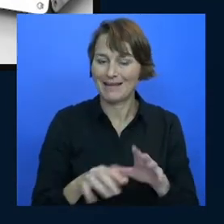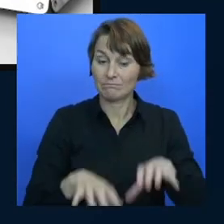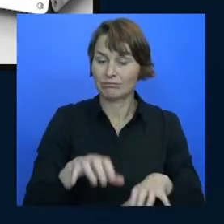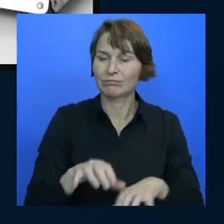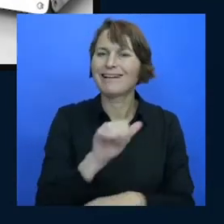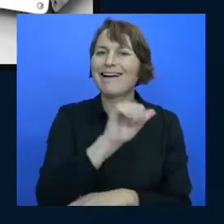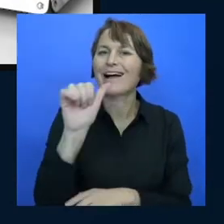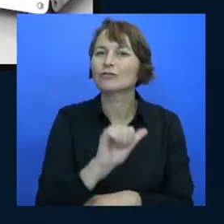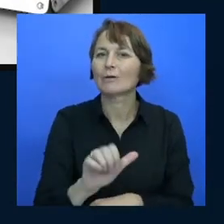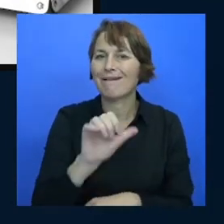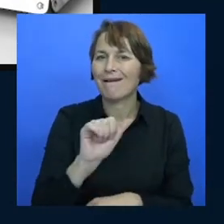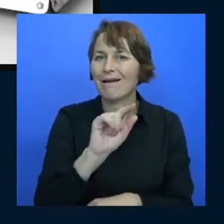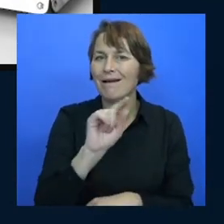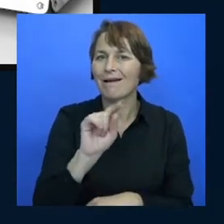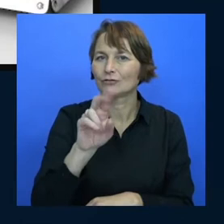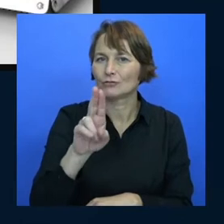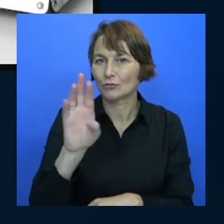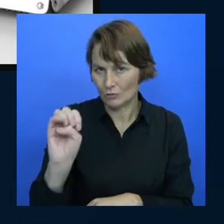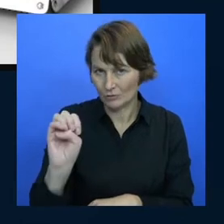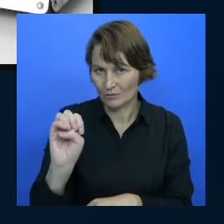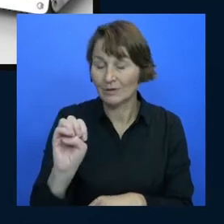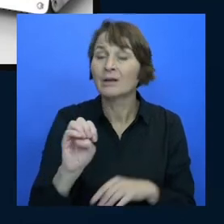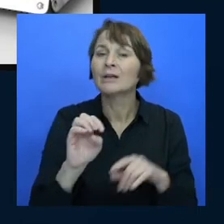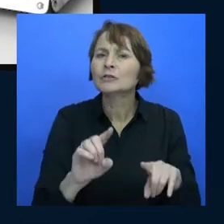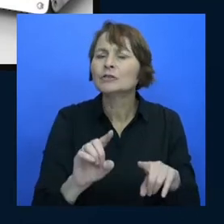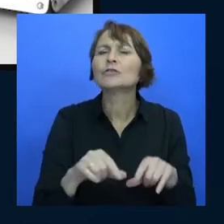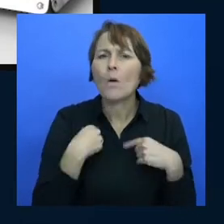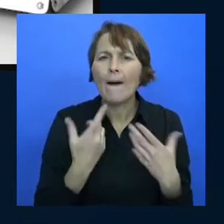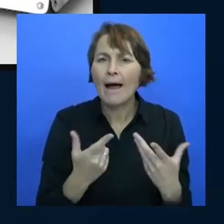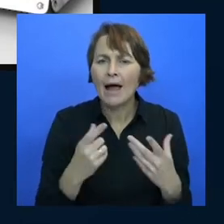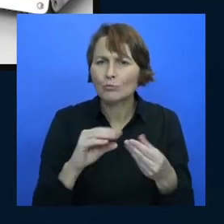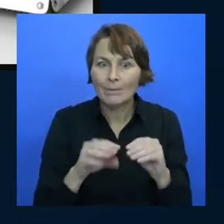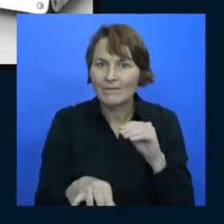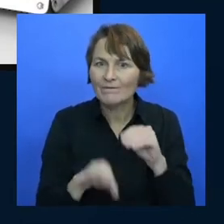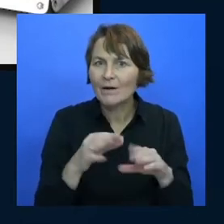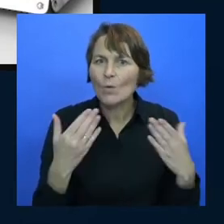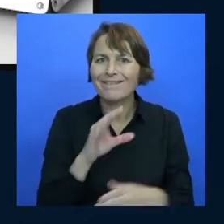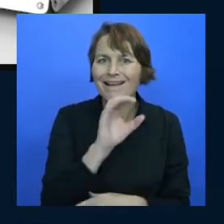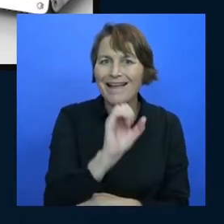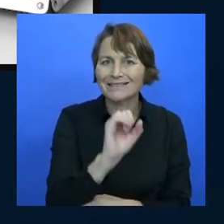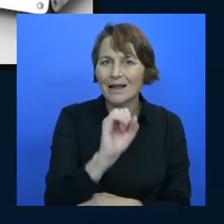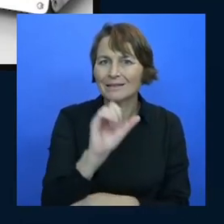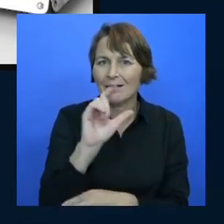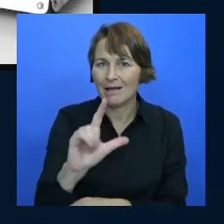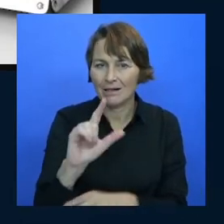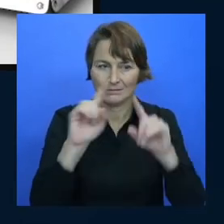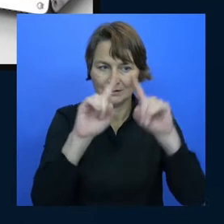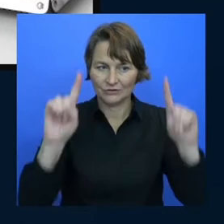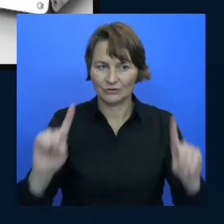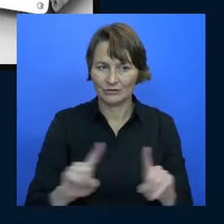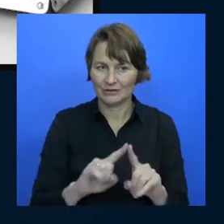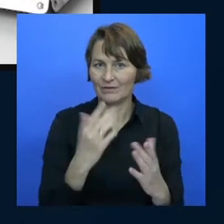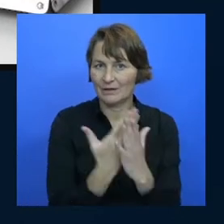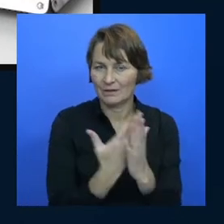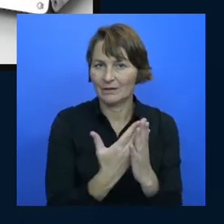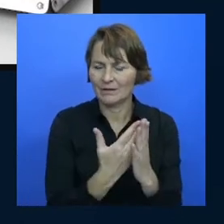SSL certificates that go and manage our secure traffic and people were impressed and I said there's no